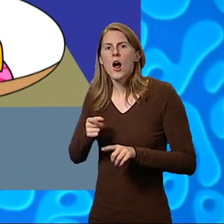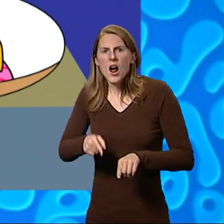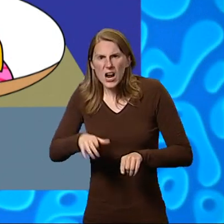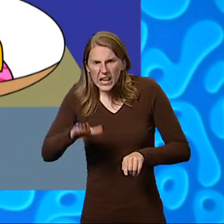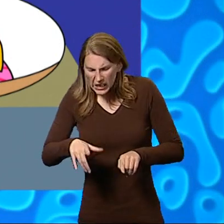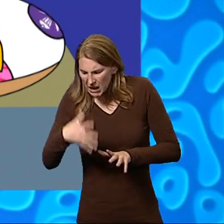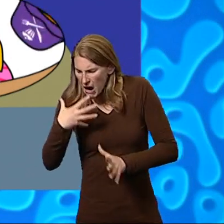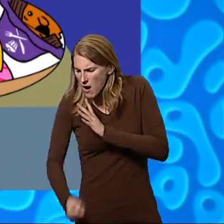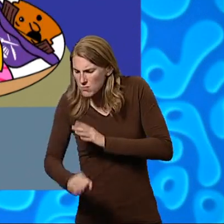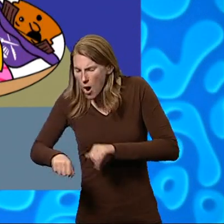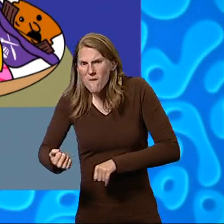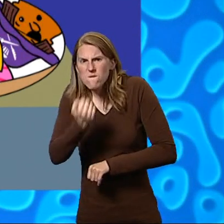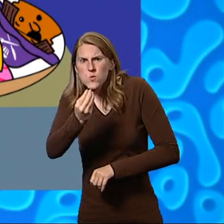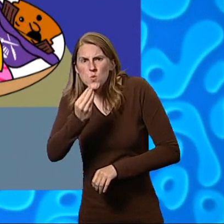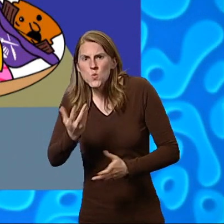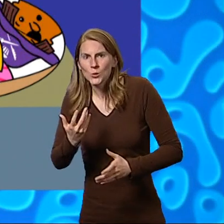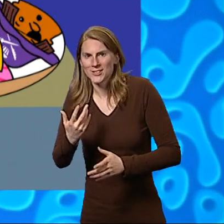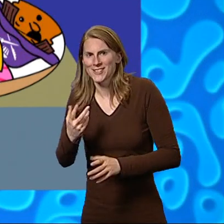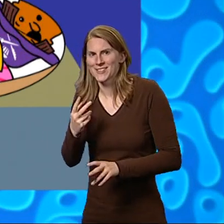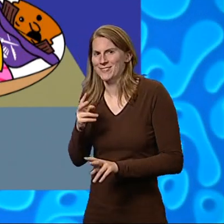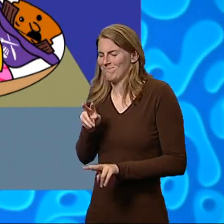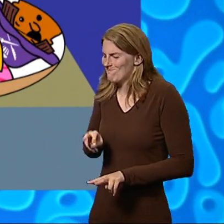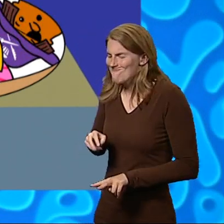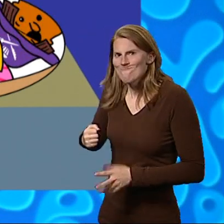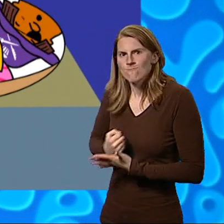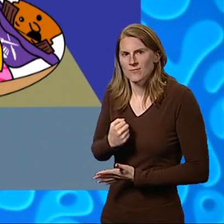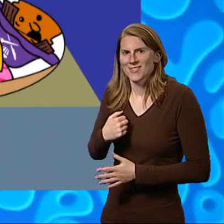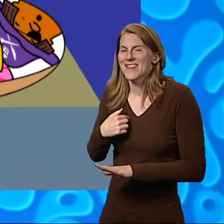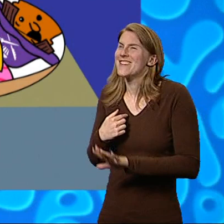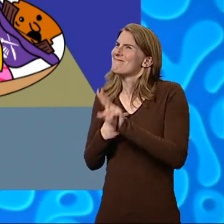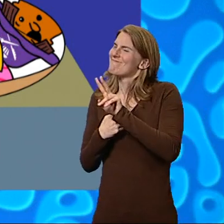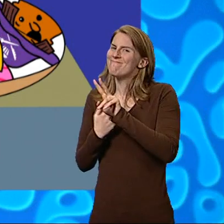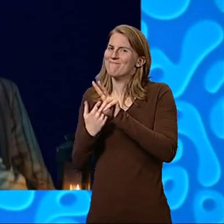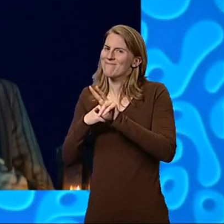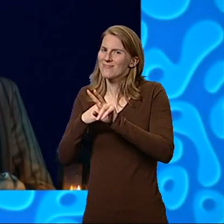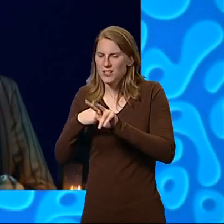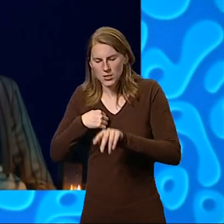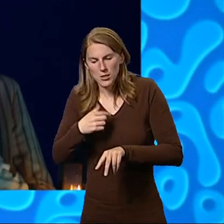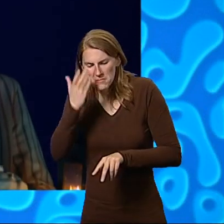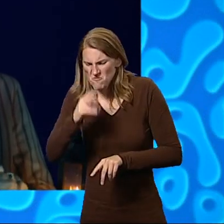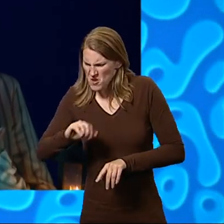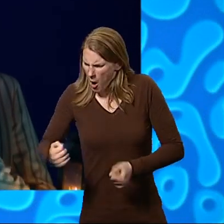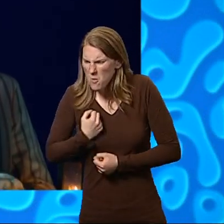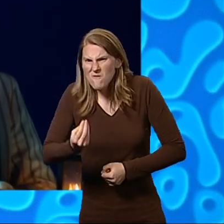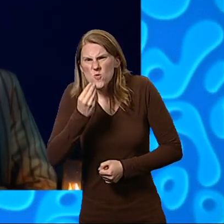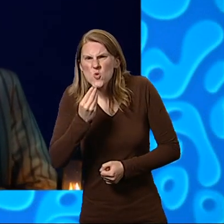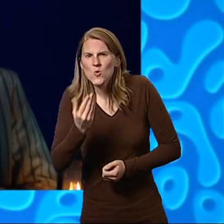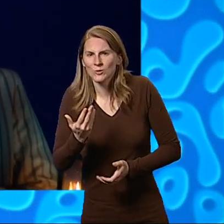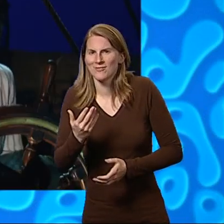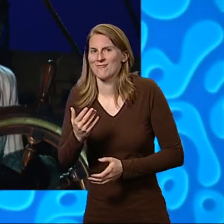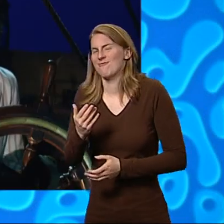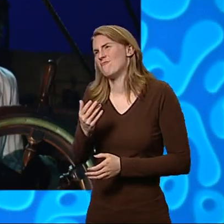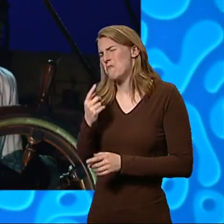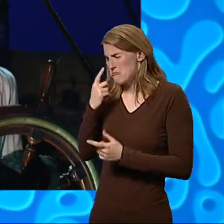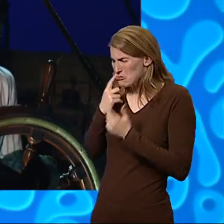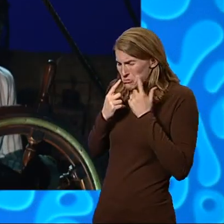cried Fifi, staring down the hole. It's our food, snarled Patagonia. Boo hoo, sobbed Lily.